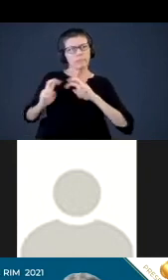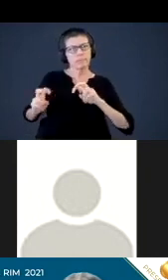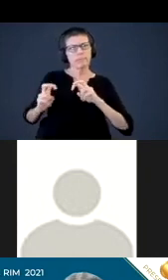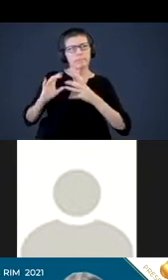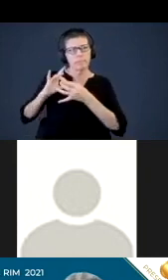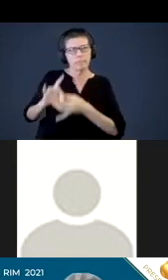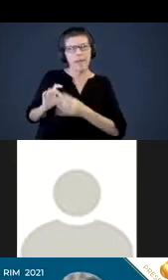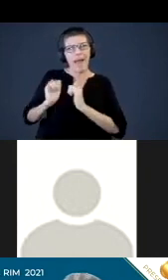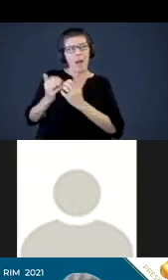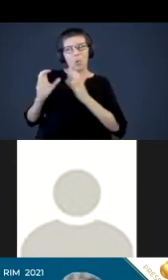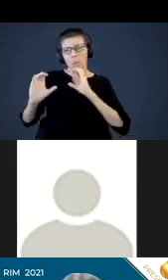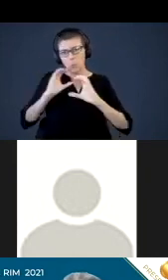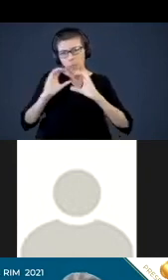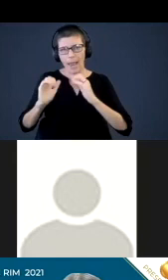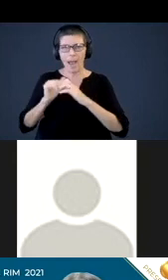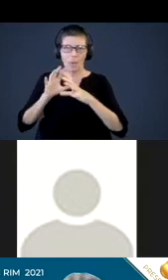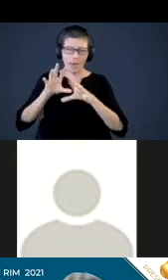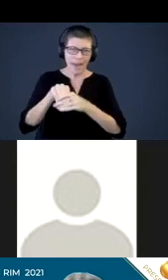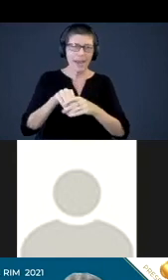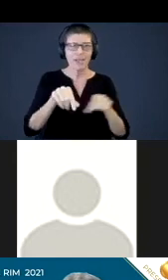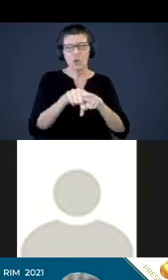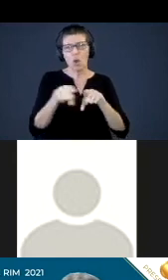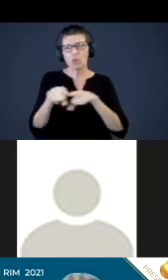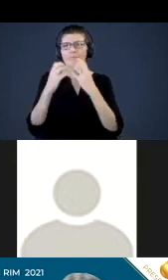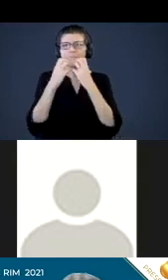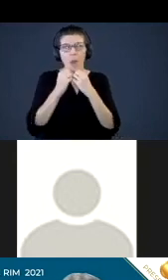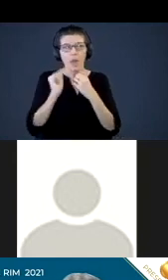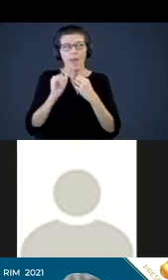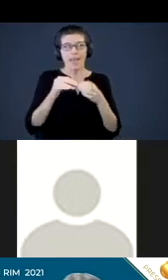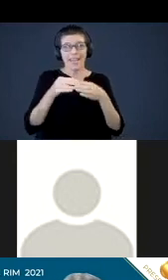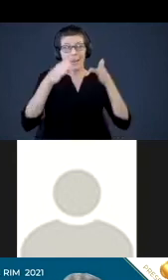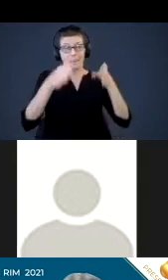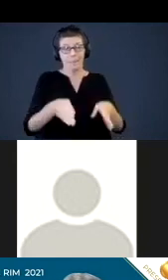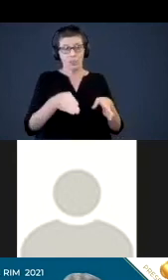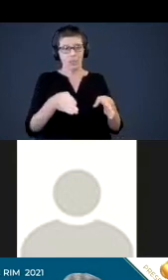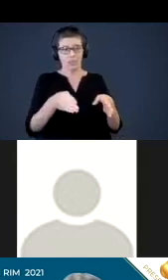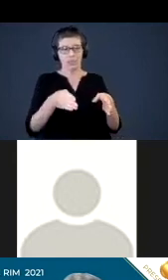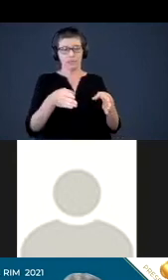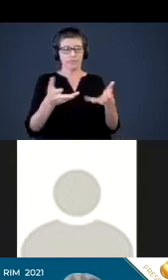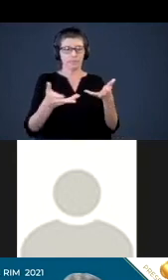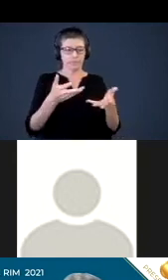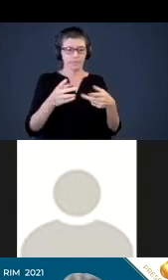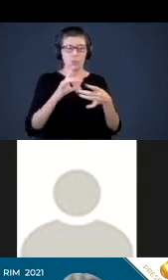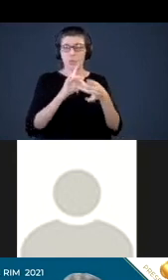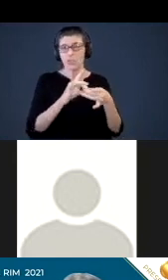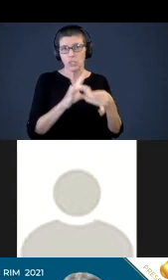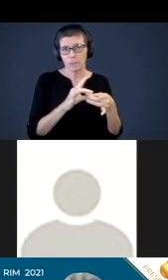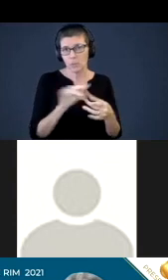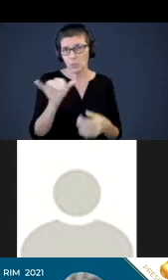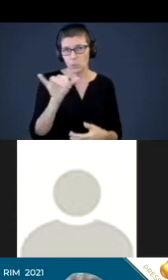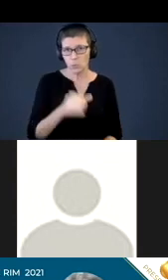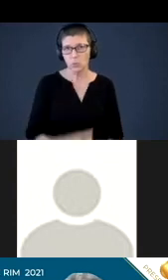and how we engage and also valuing that in person type of relationships as well.